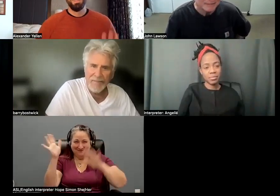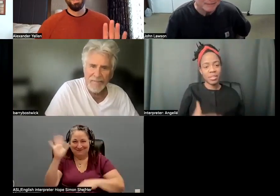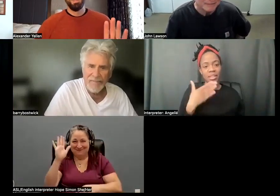Bye. Bye.